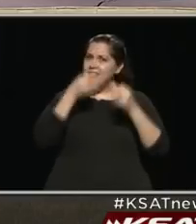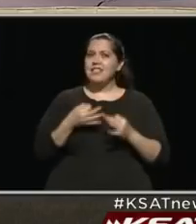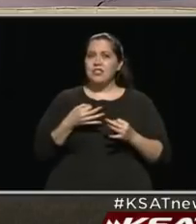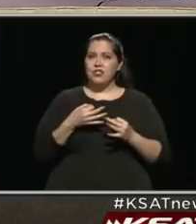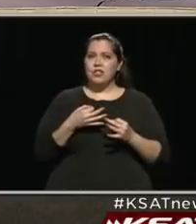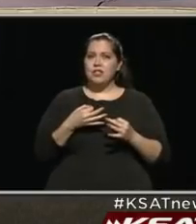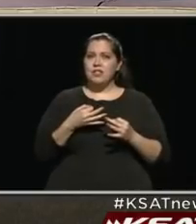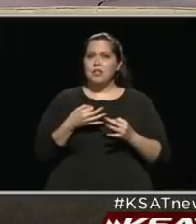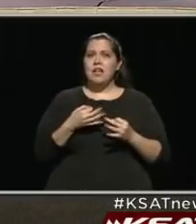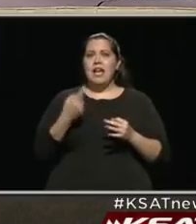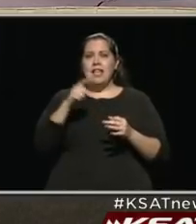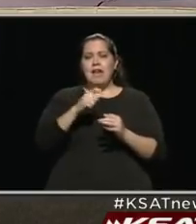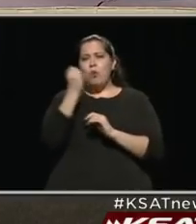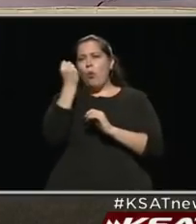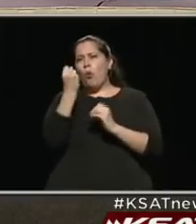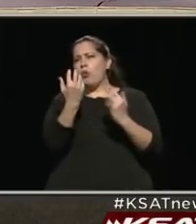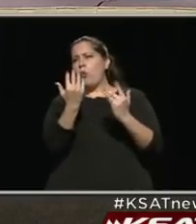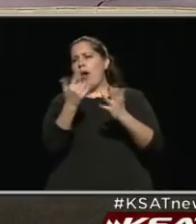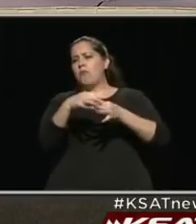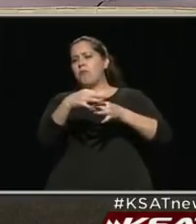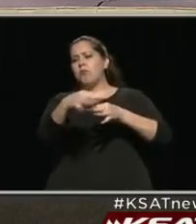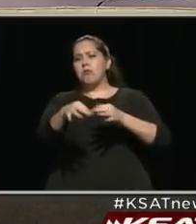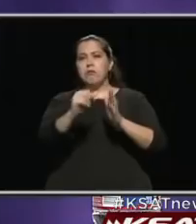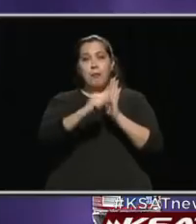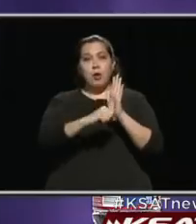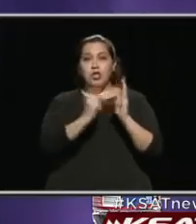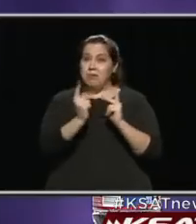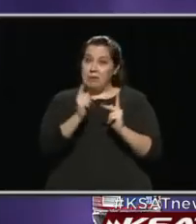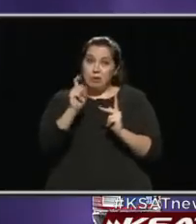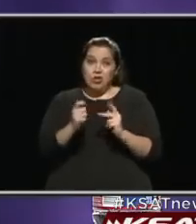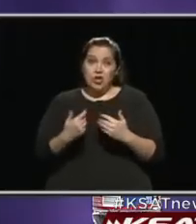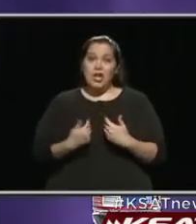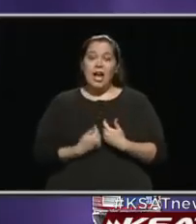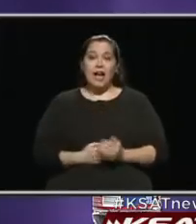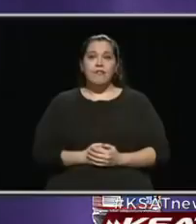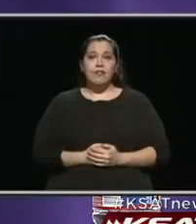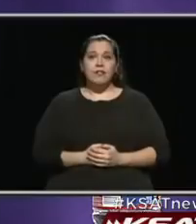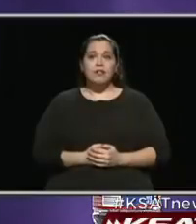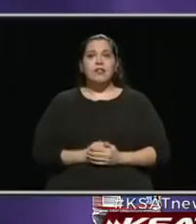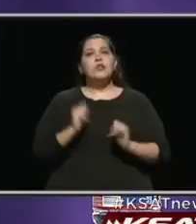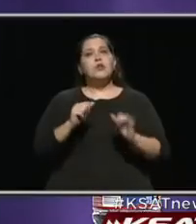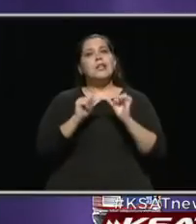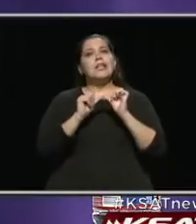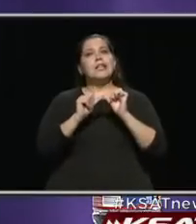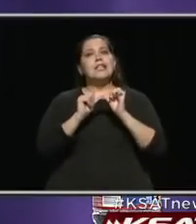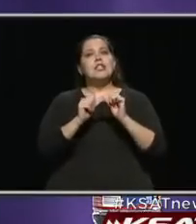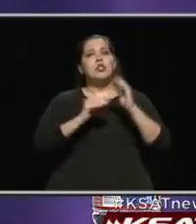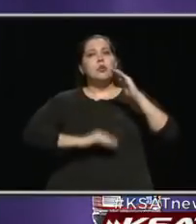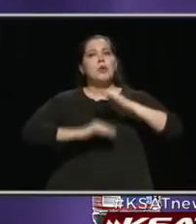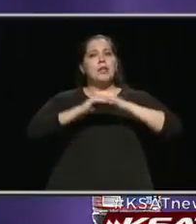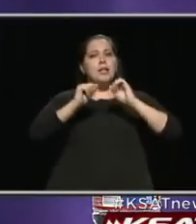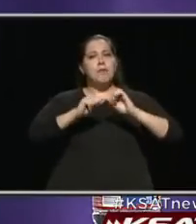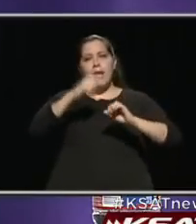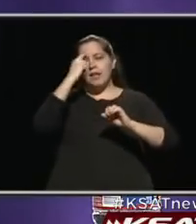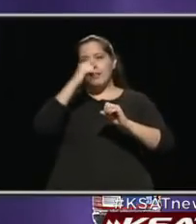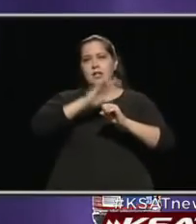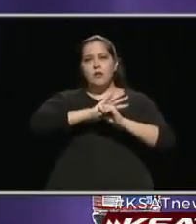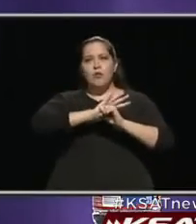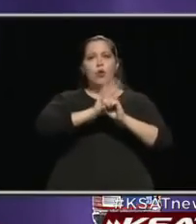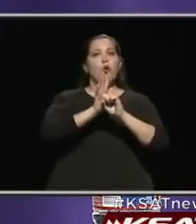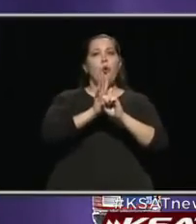holding off operations that people really ought to be getting so that they can continue to keep the capacity for COVID